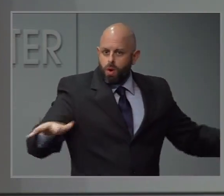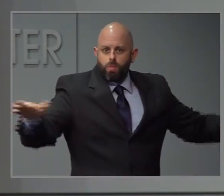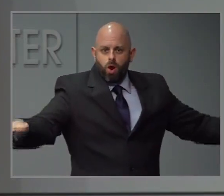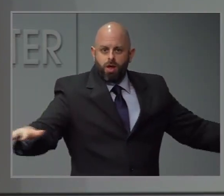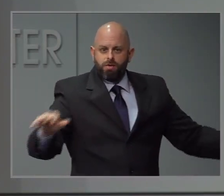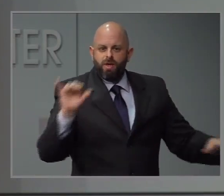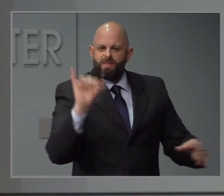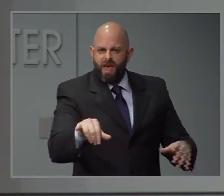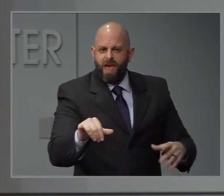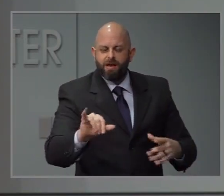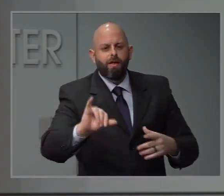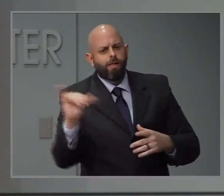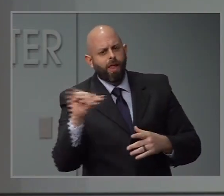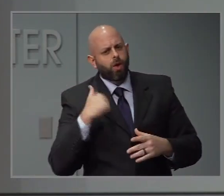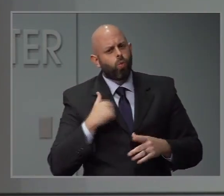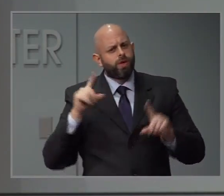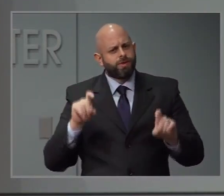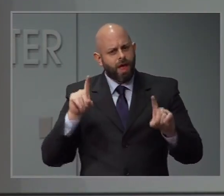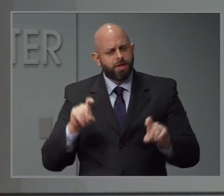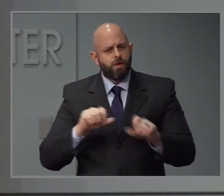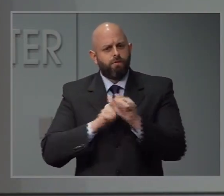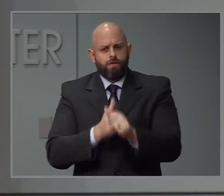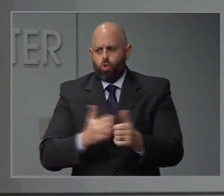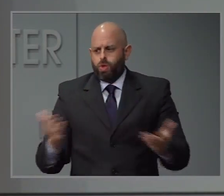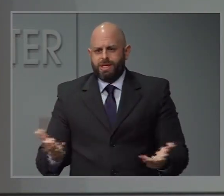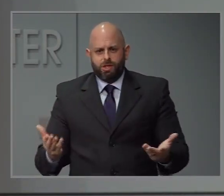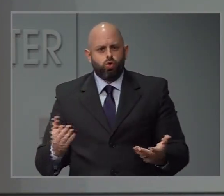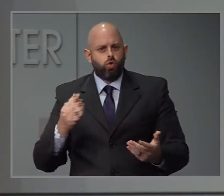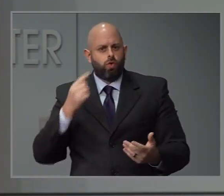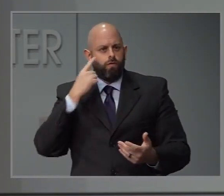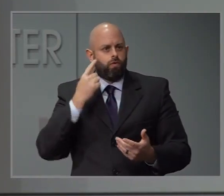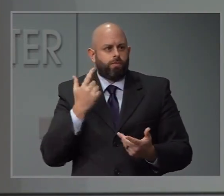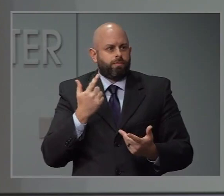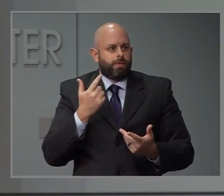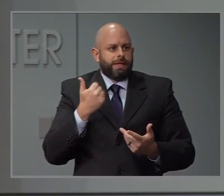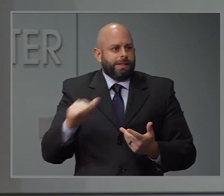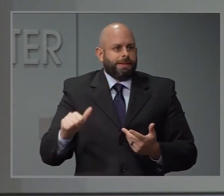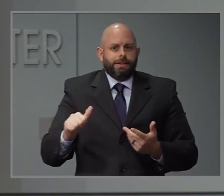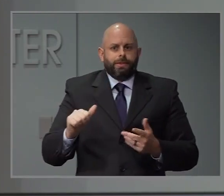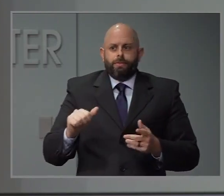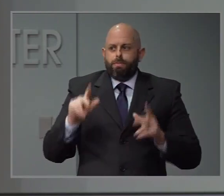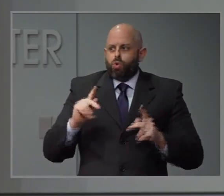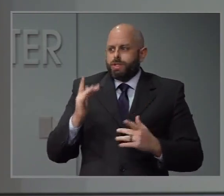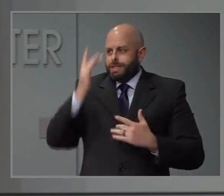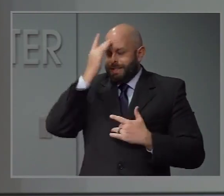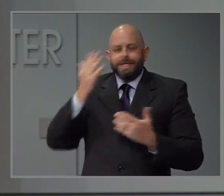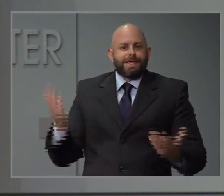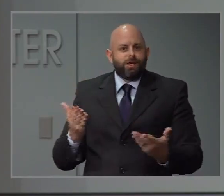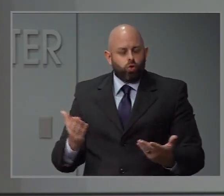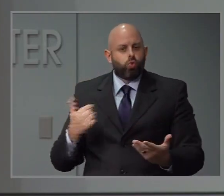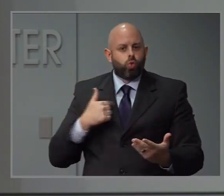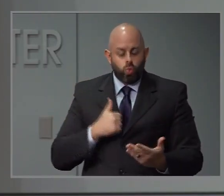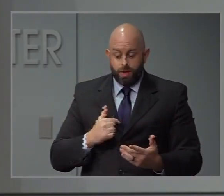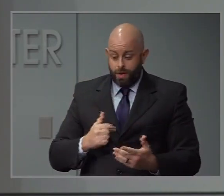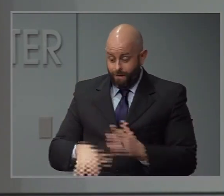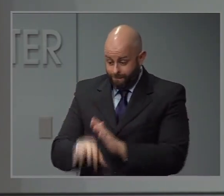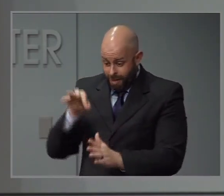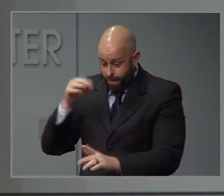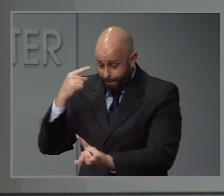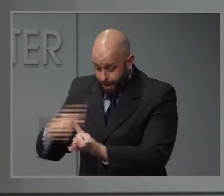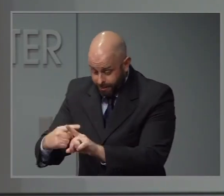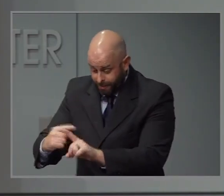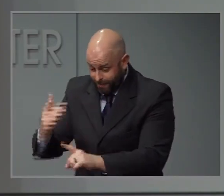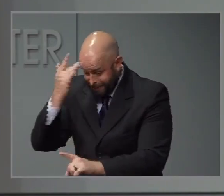of the same way that we would follow procedures for any person who was having symptoms, found positive,